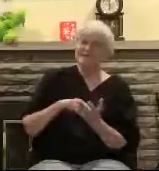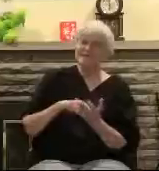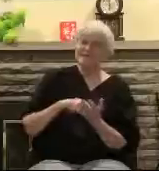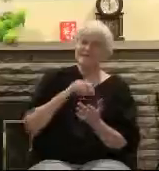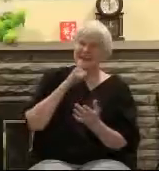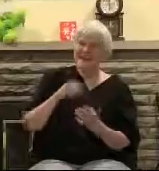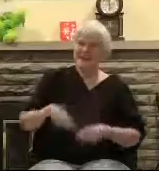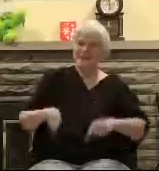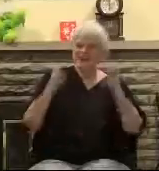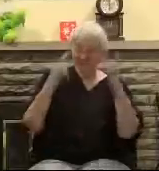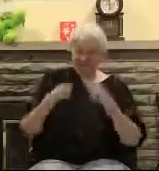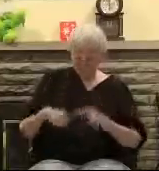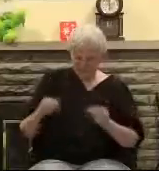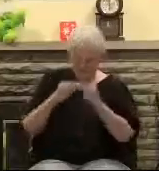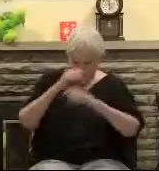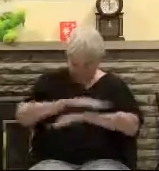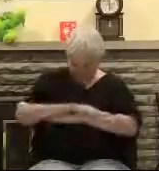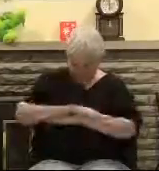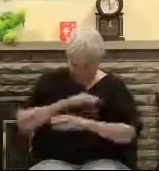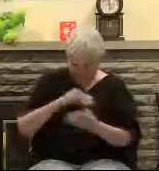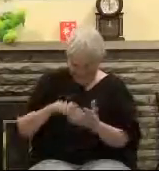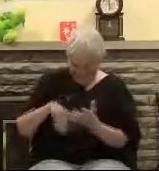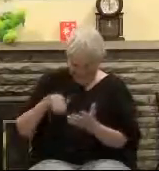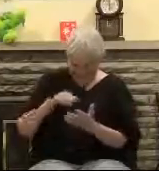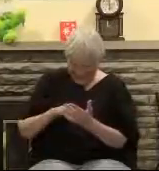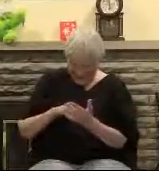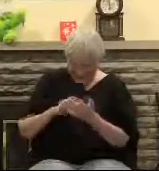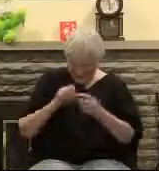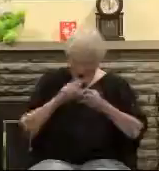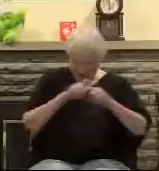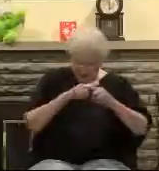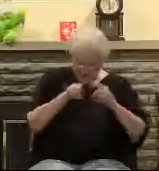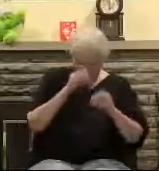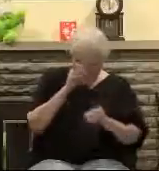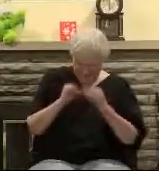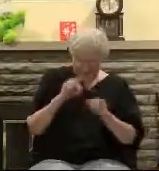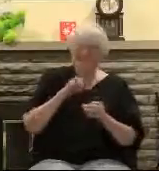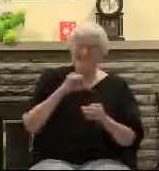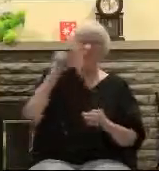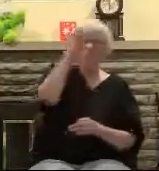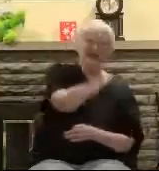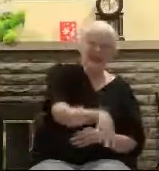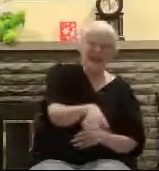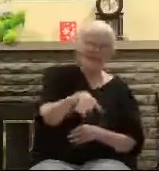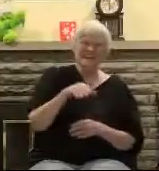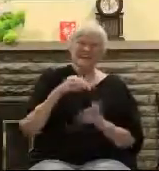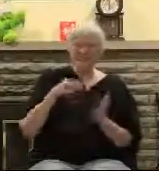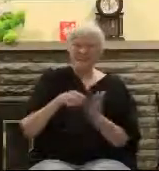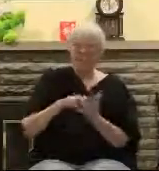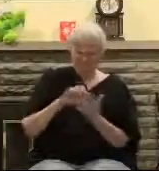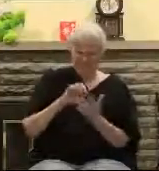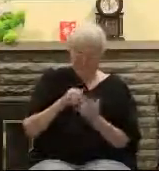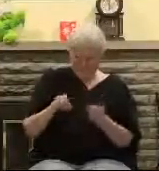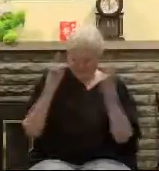doesn't have anything to do with the resurrection. So I've started a ministry and if any of you have any of these bring them to me